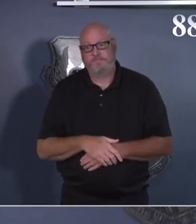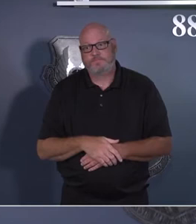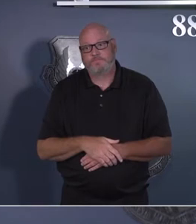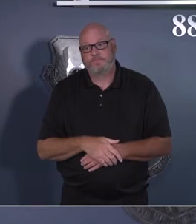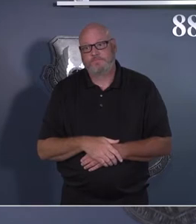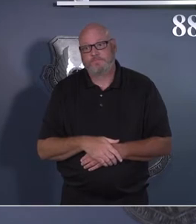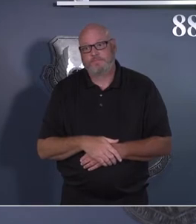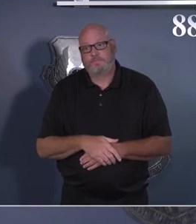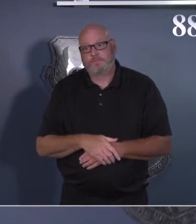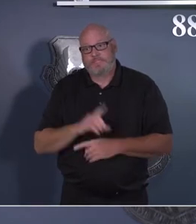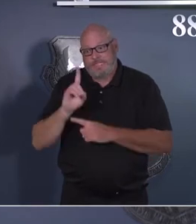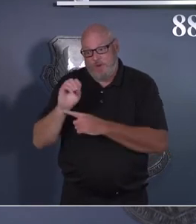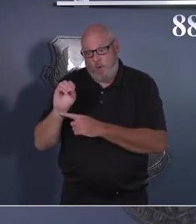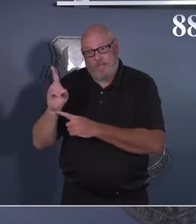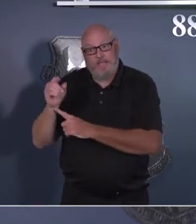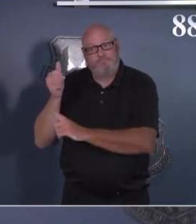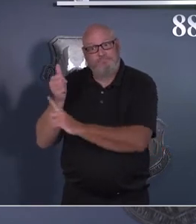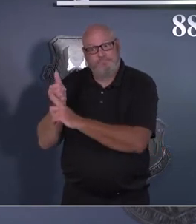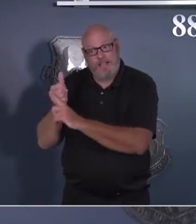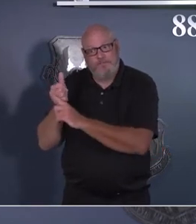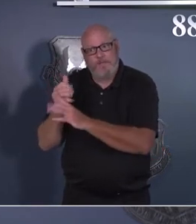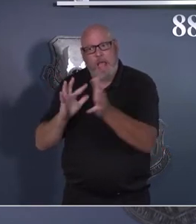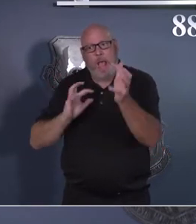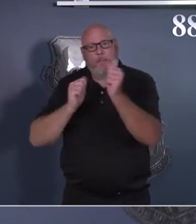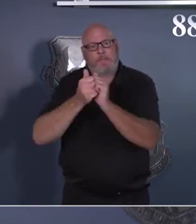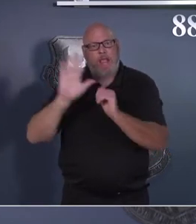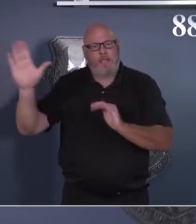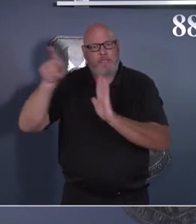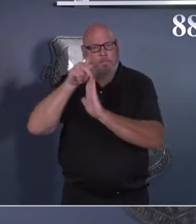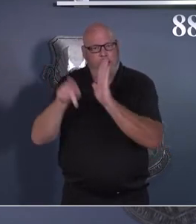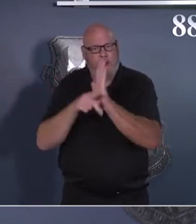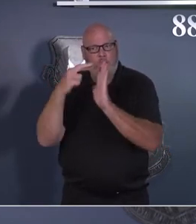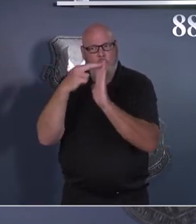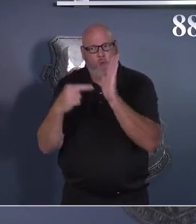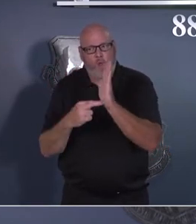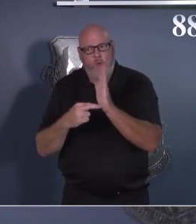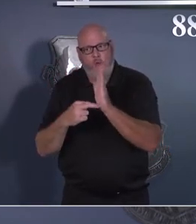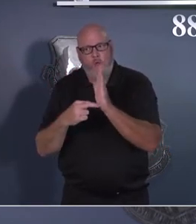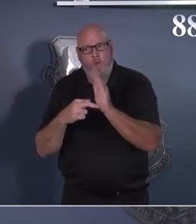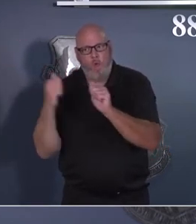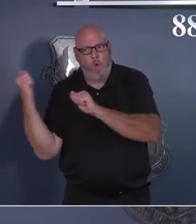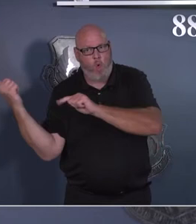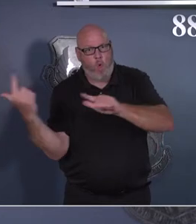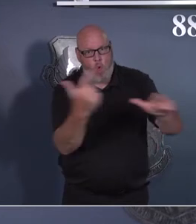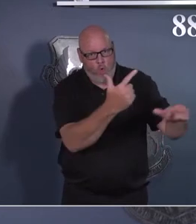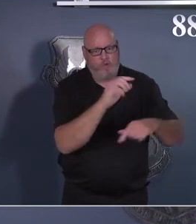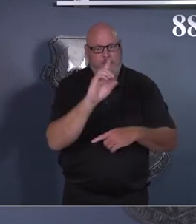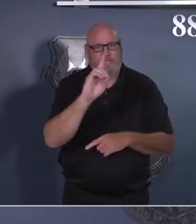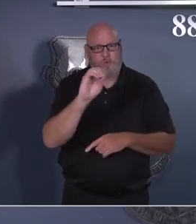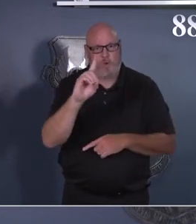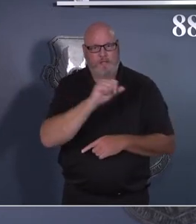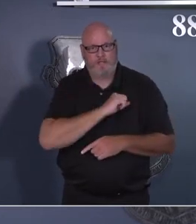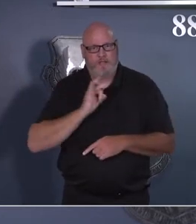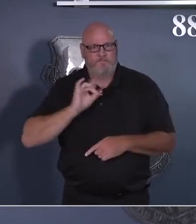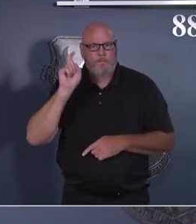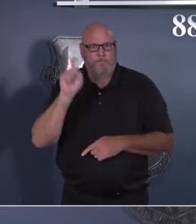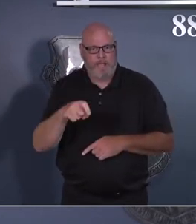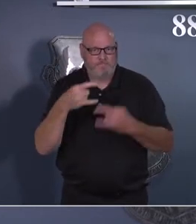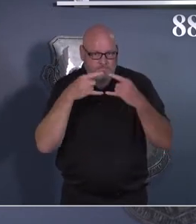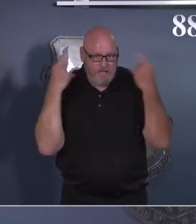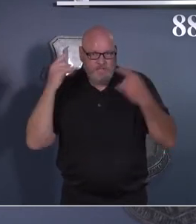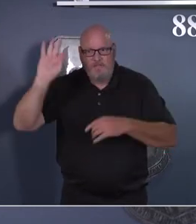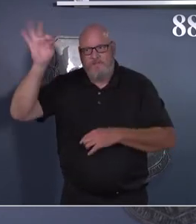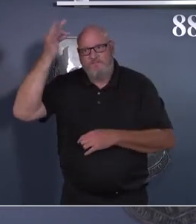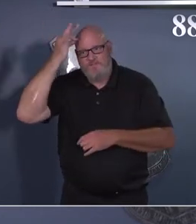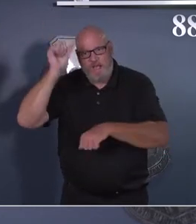updated mask guidelines for all DOD personnel, service members, federal employees, on-site contractors, and visitors, regardless of the